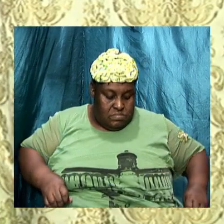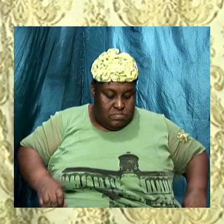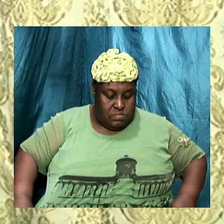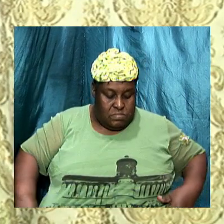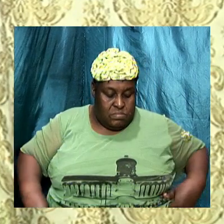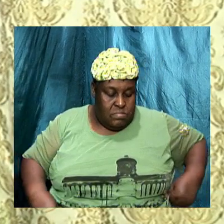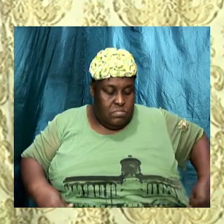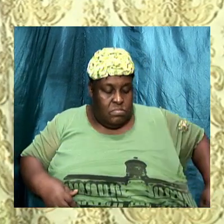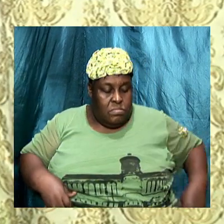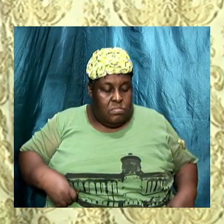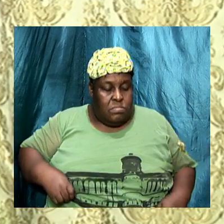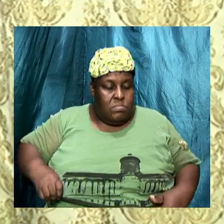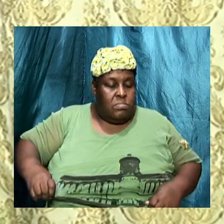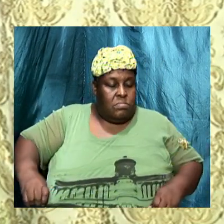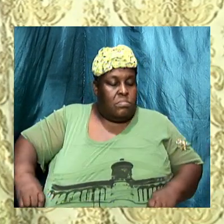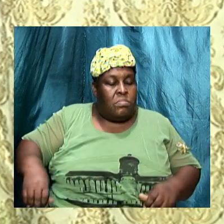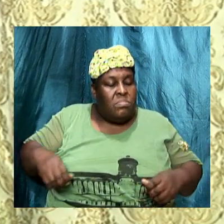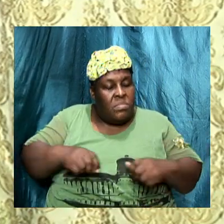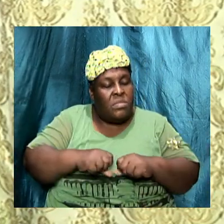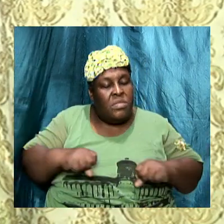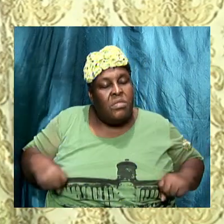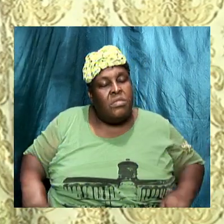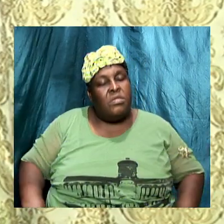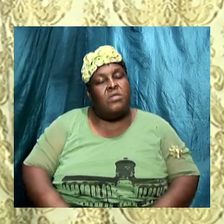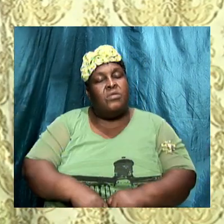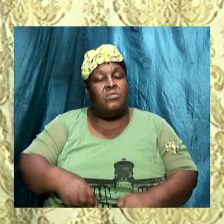a belief in the resurrection of the dead